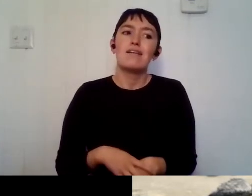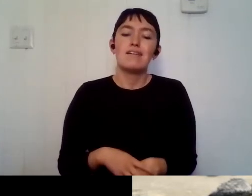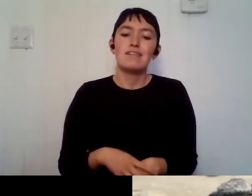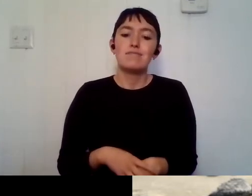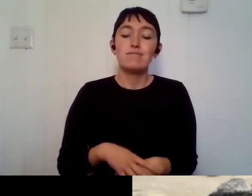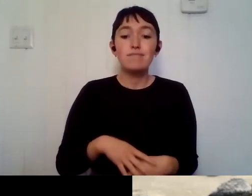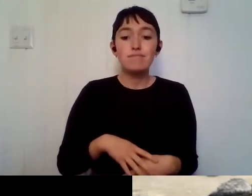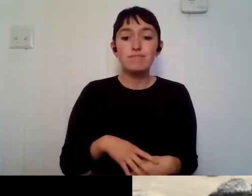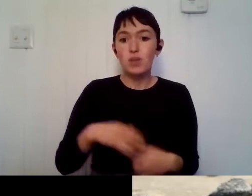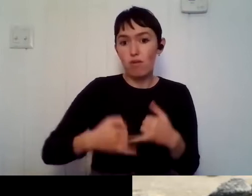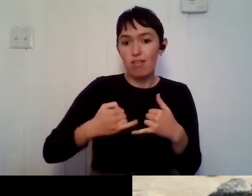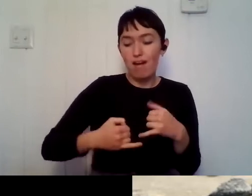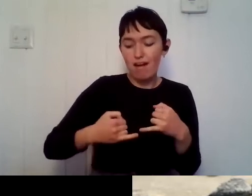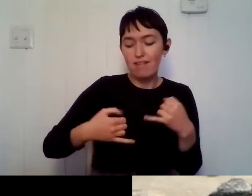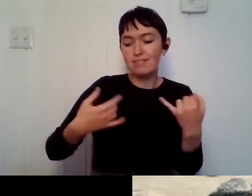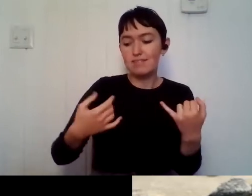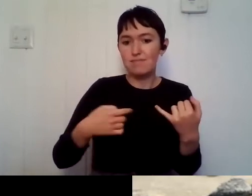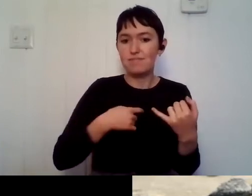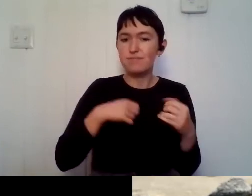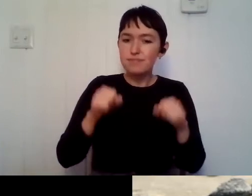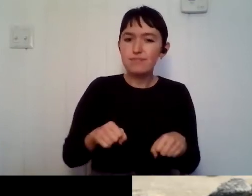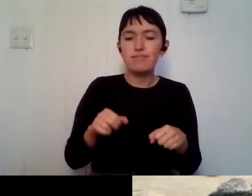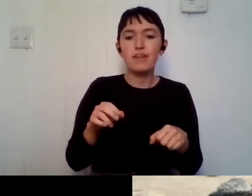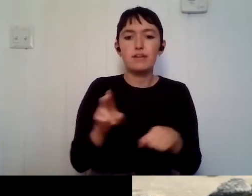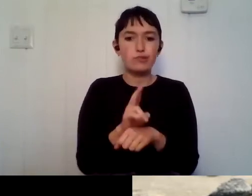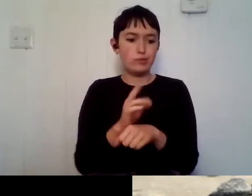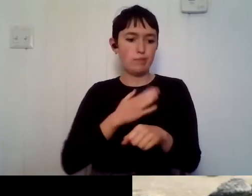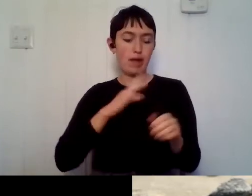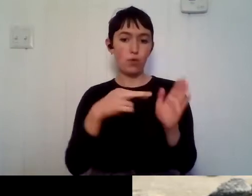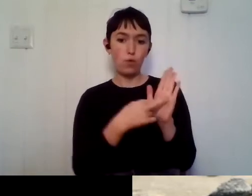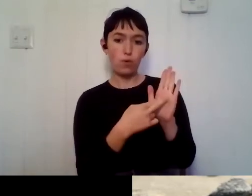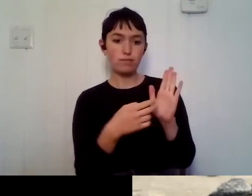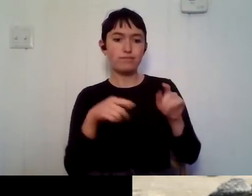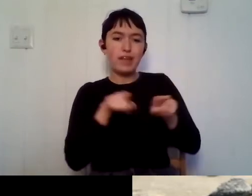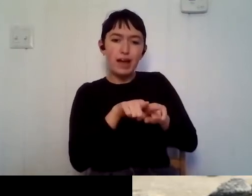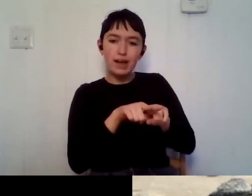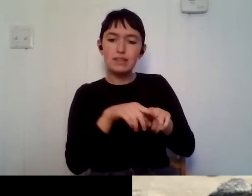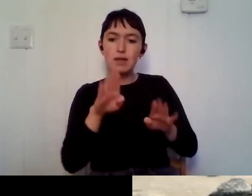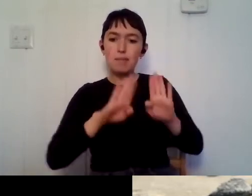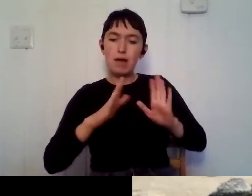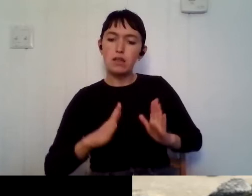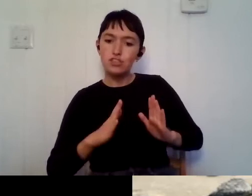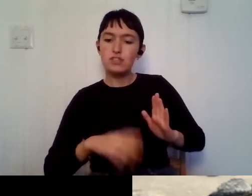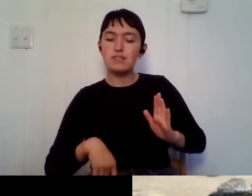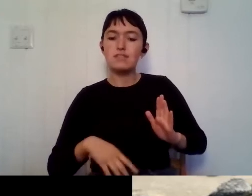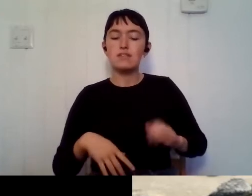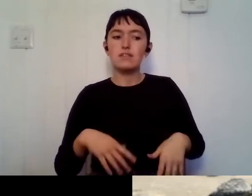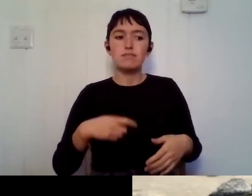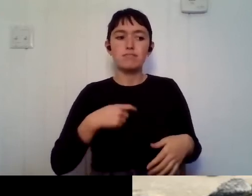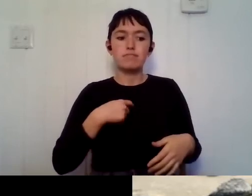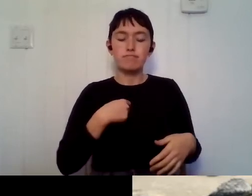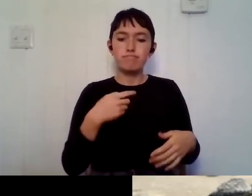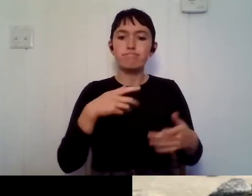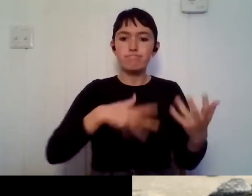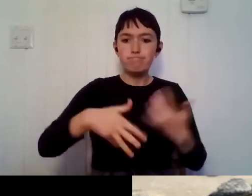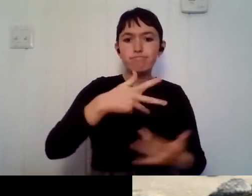like I get to use my role as a biologist to, um, interact with kids like you and show them that, um,